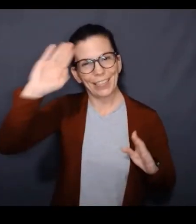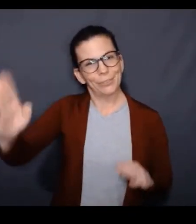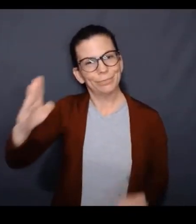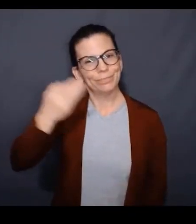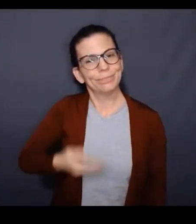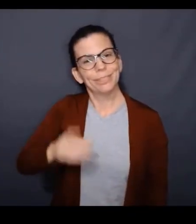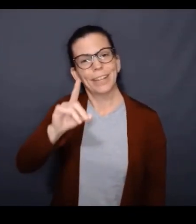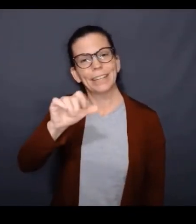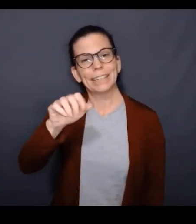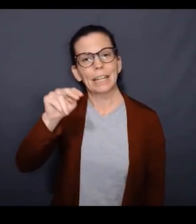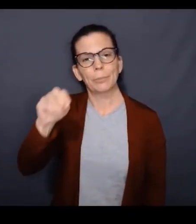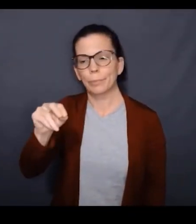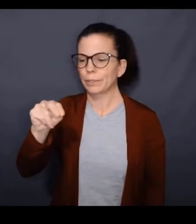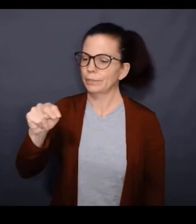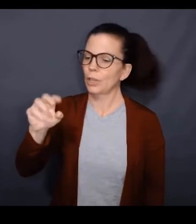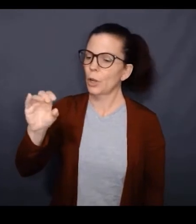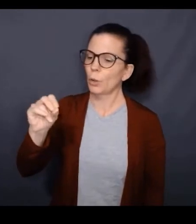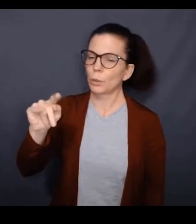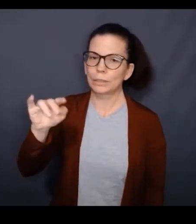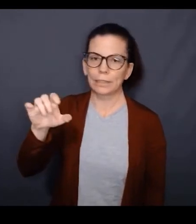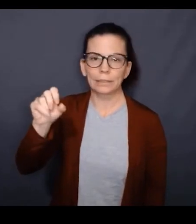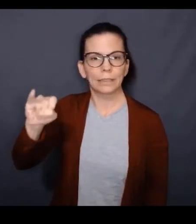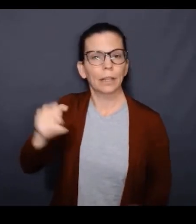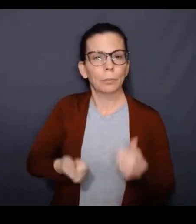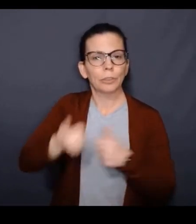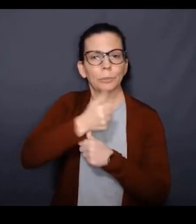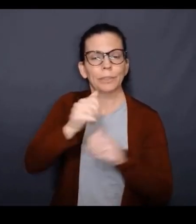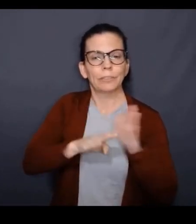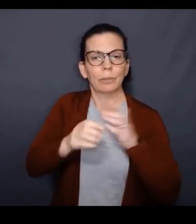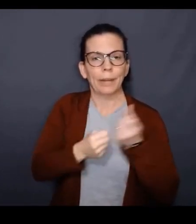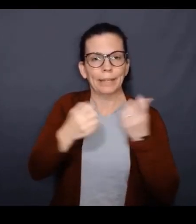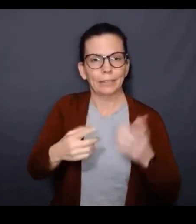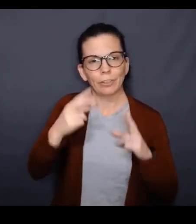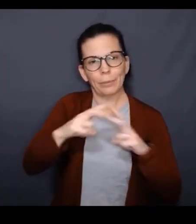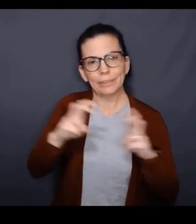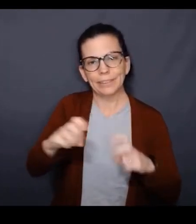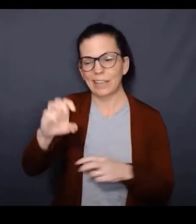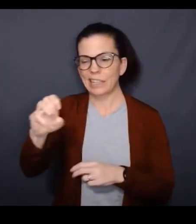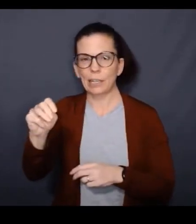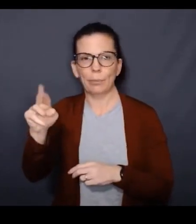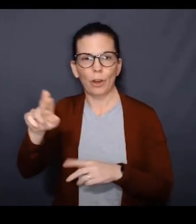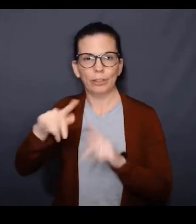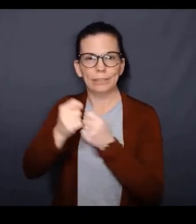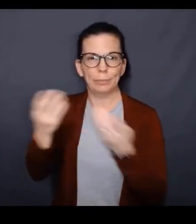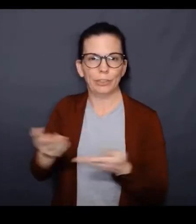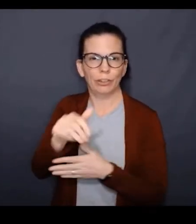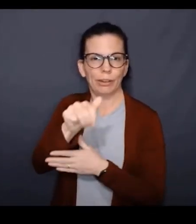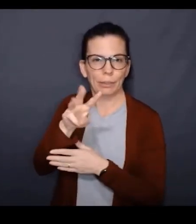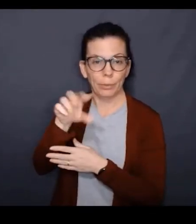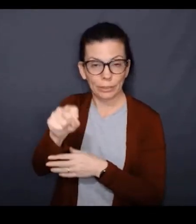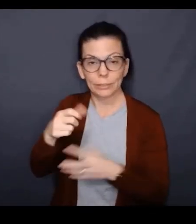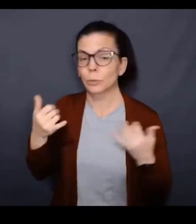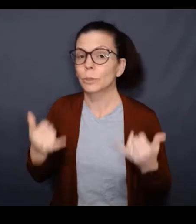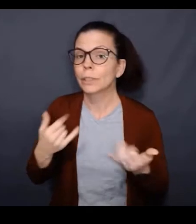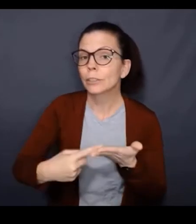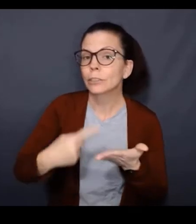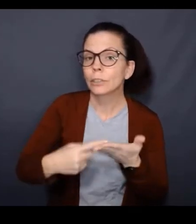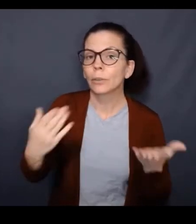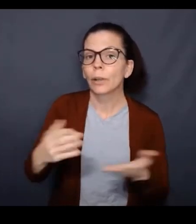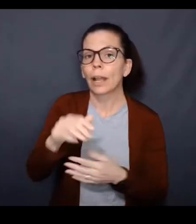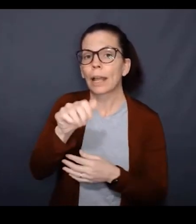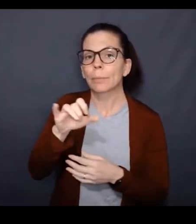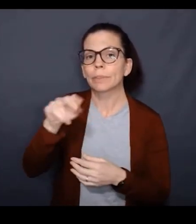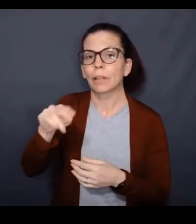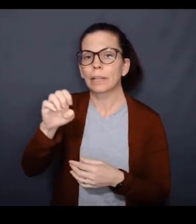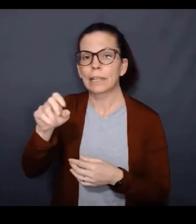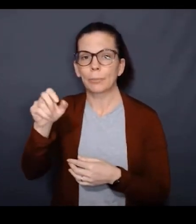Hi, I'm Damon Cortese, a Principal Developer Advocate for Analytics on the EMR team at AWS, and today I'm here to talk to you about